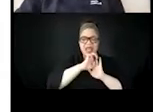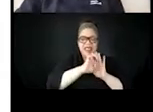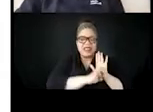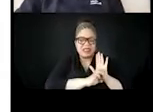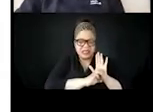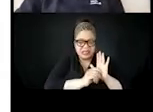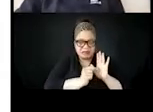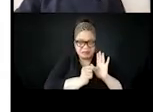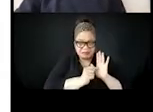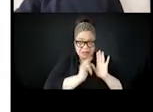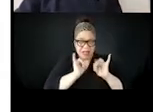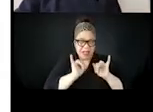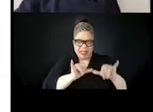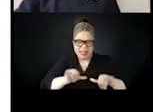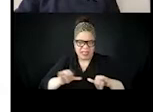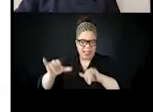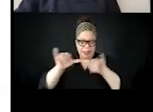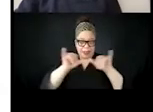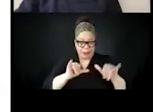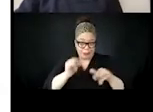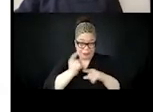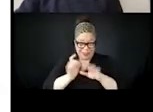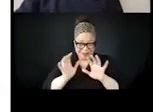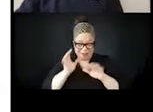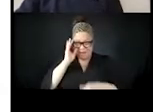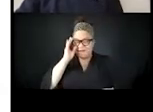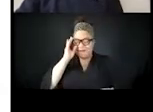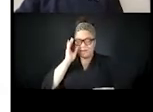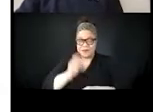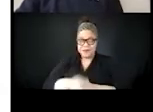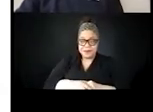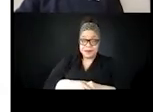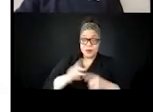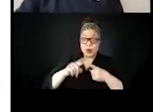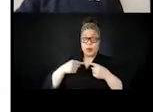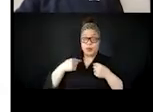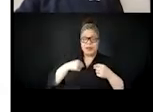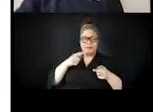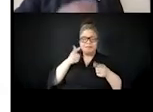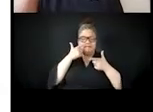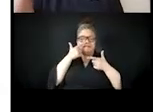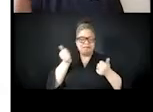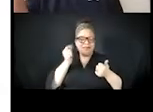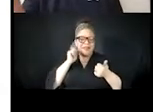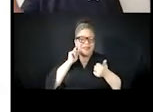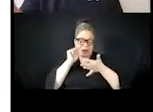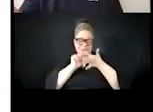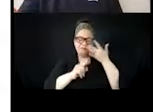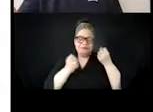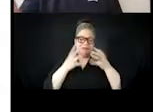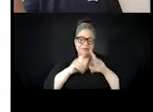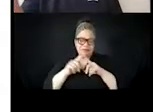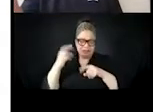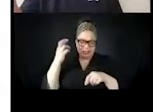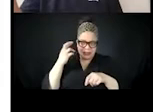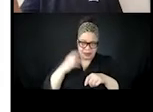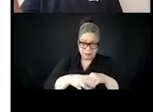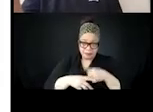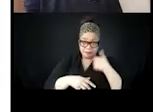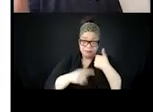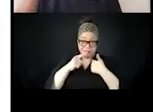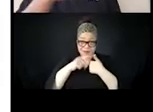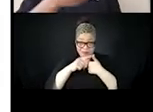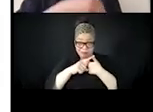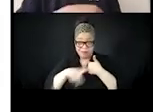is interesting for a number of reasons. One, the very first thing is about illustrations. And it makes me think about the research that talks about